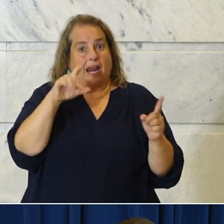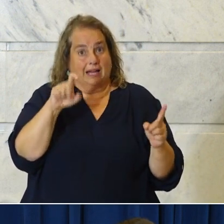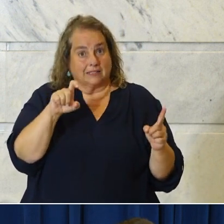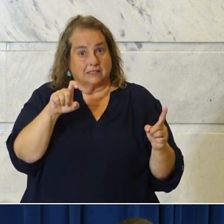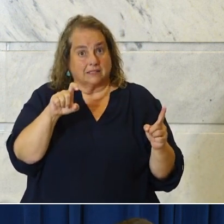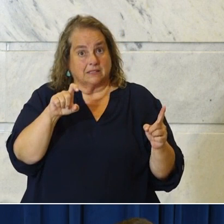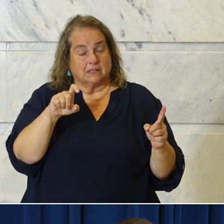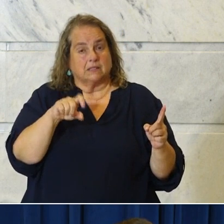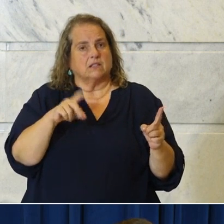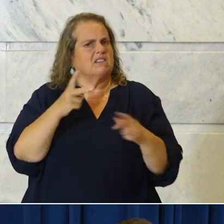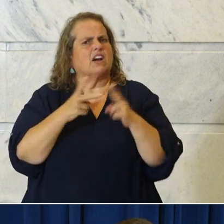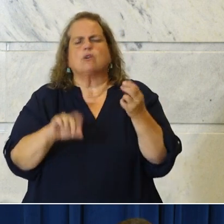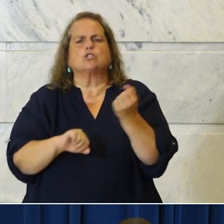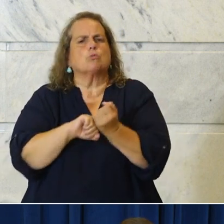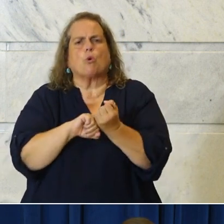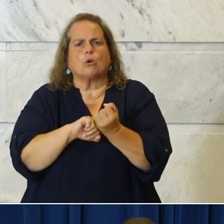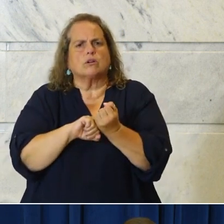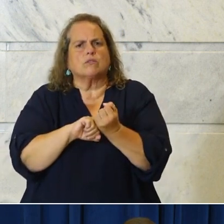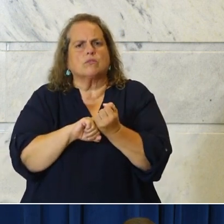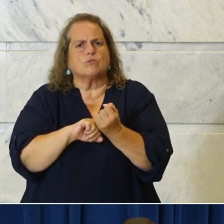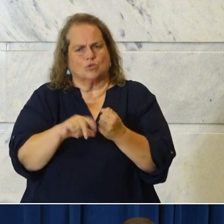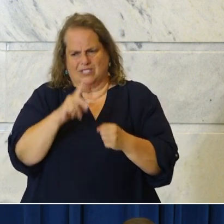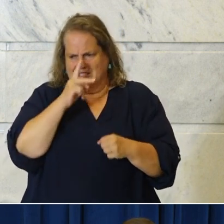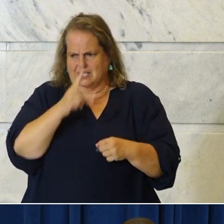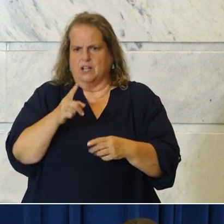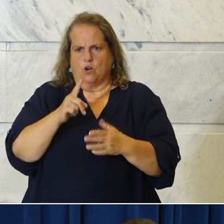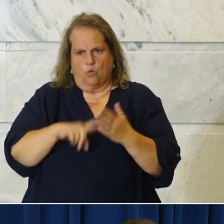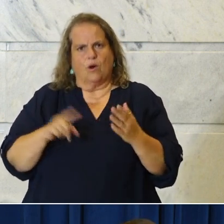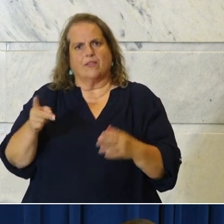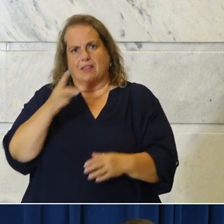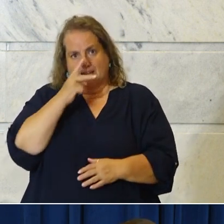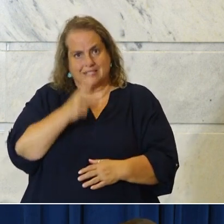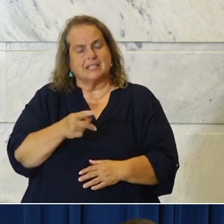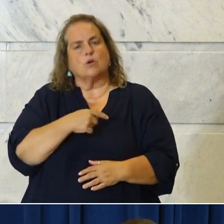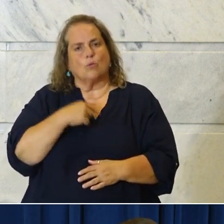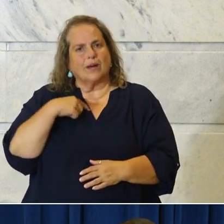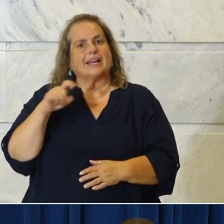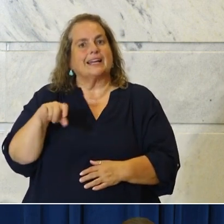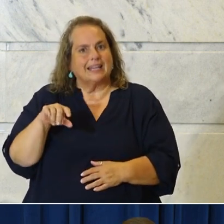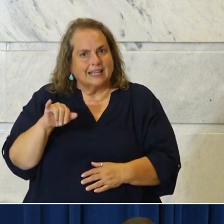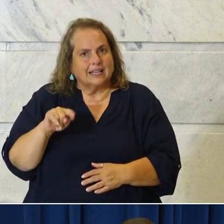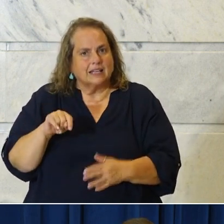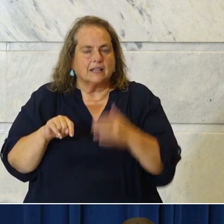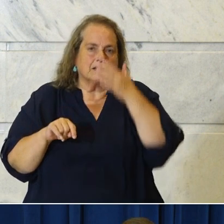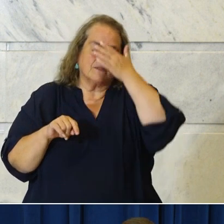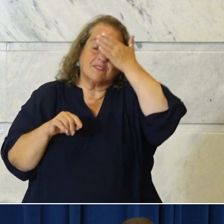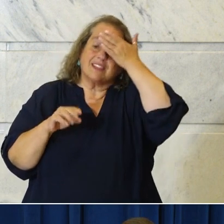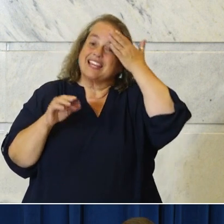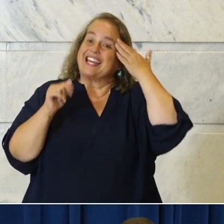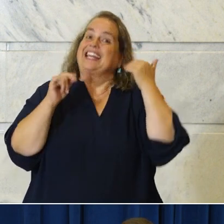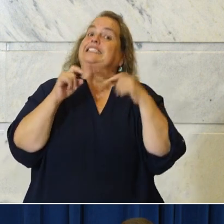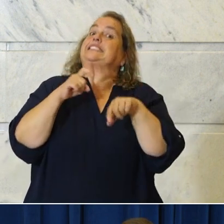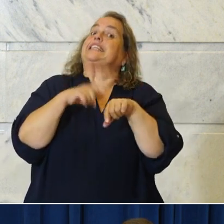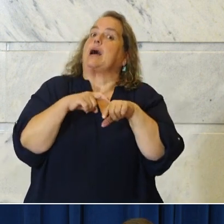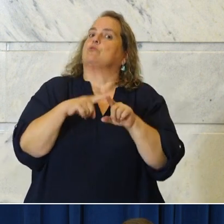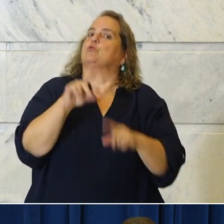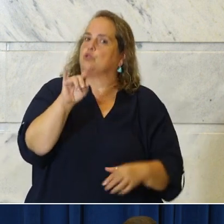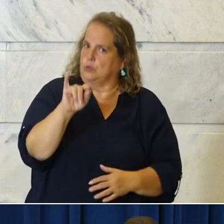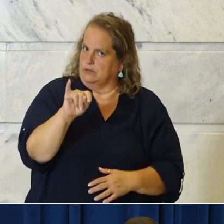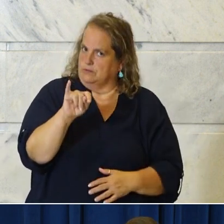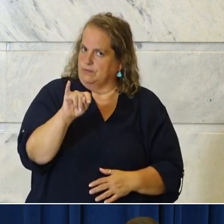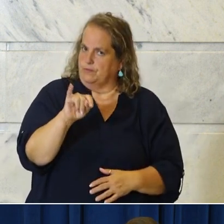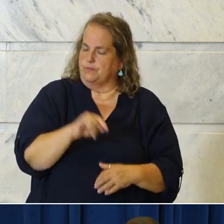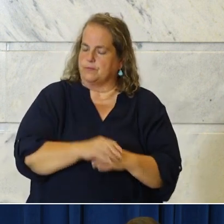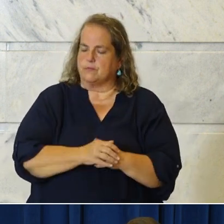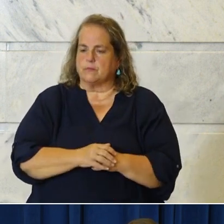Very supportive, seeing what they are seeing there. It is just time to do it. My